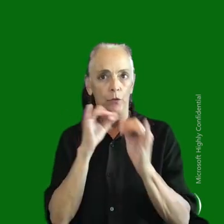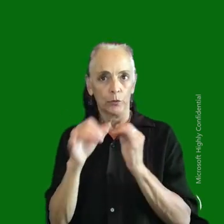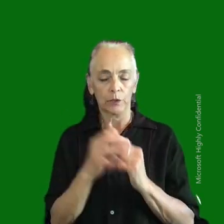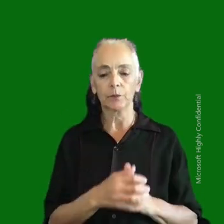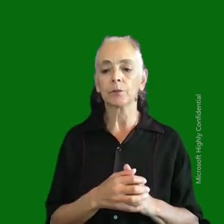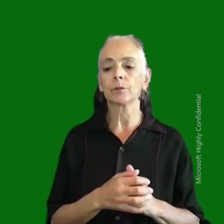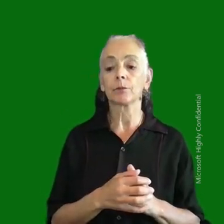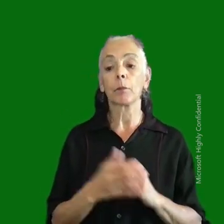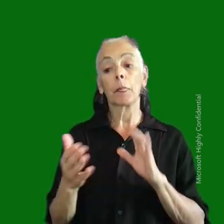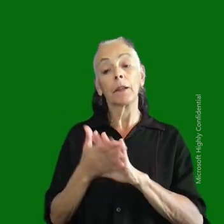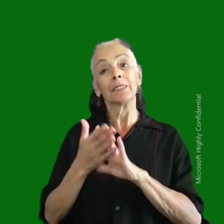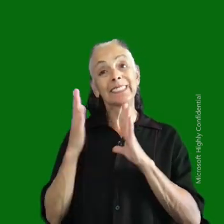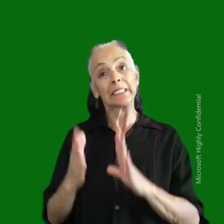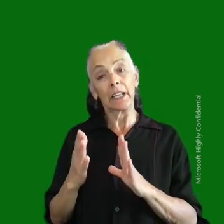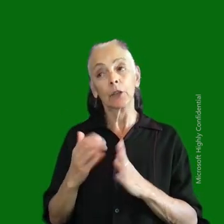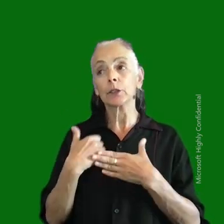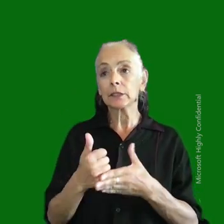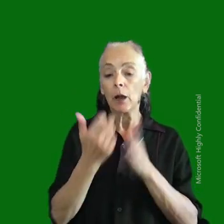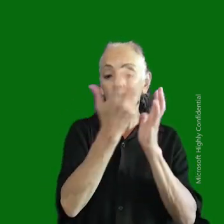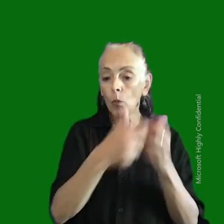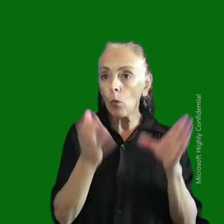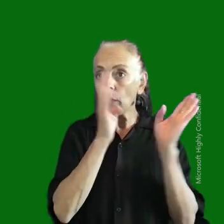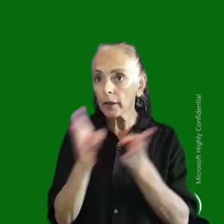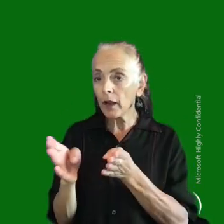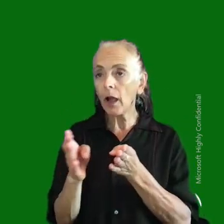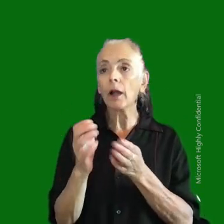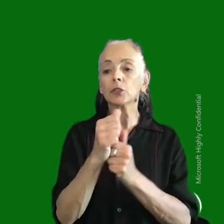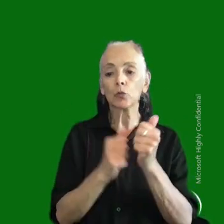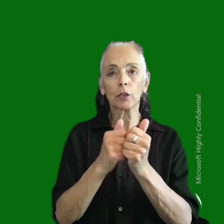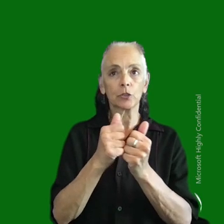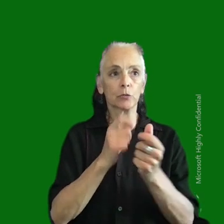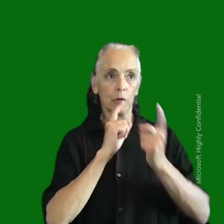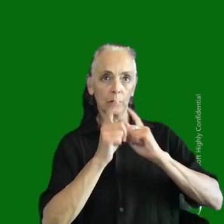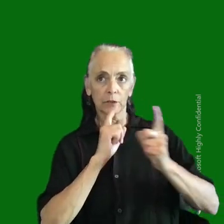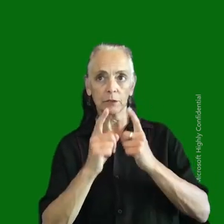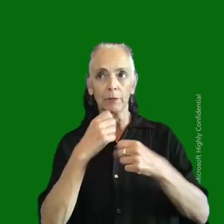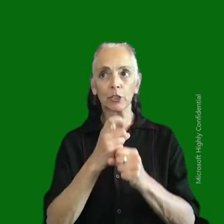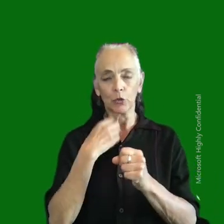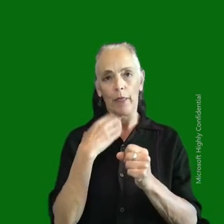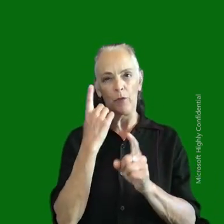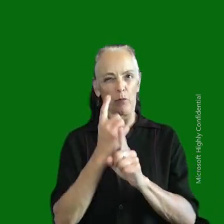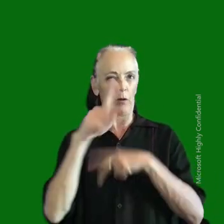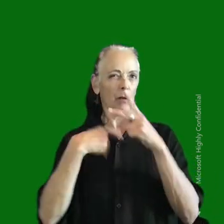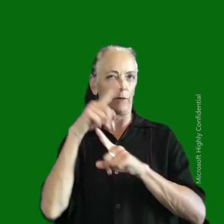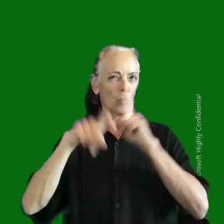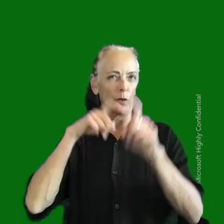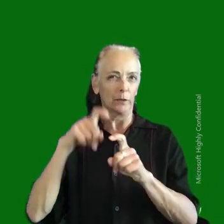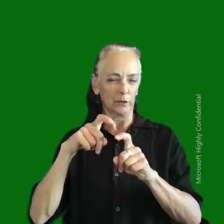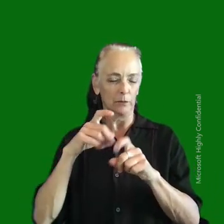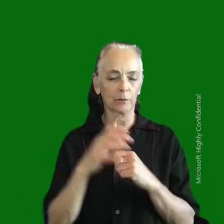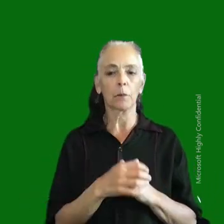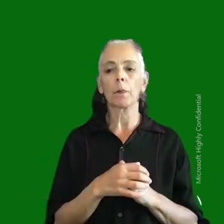facilitators will help them organize and structure their conversation to make sure that they're hitting the kinds of questions that they might be interested in. For example,